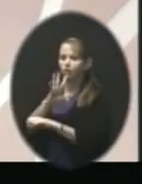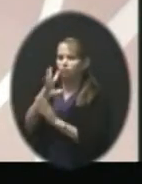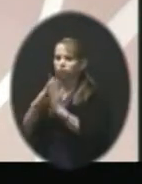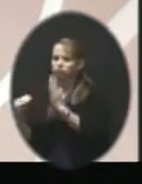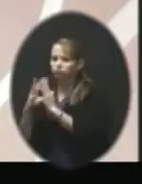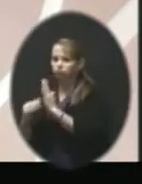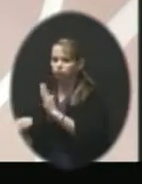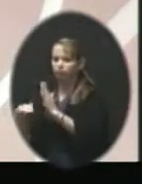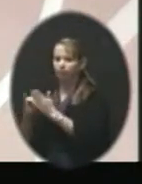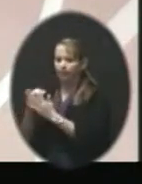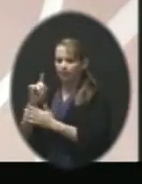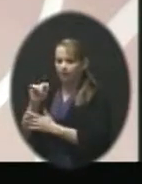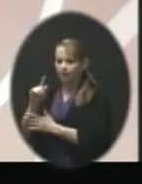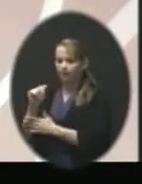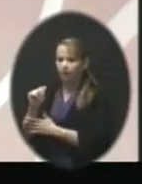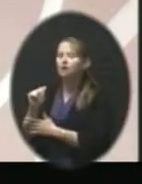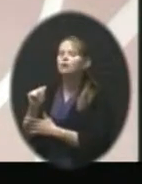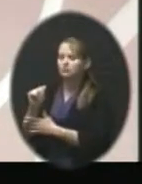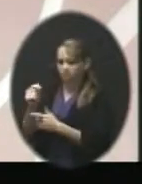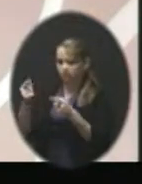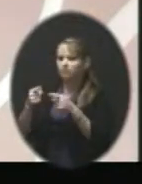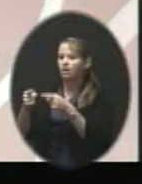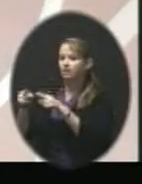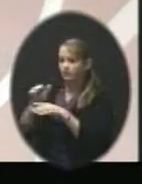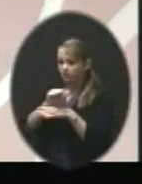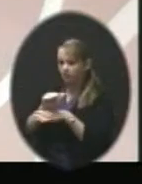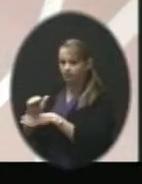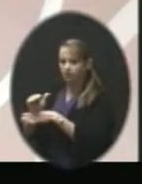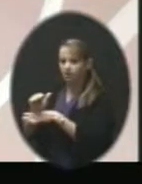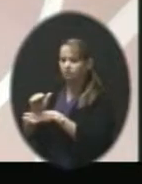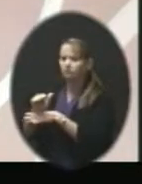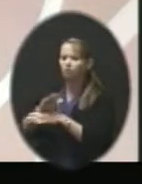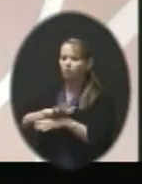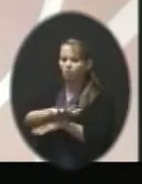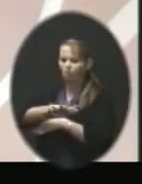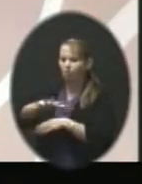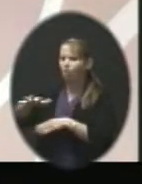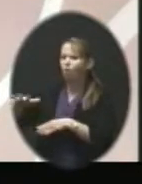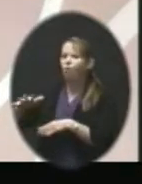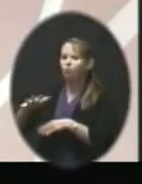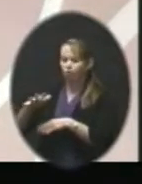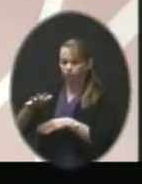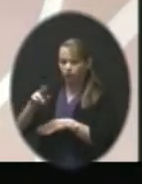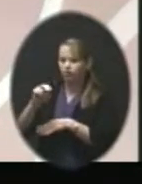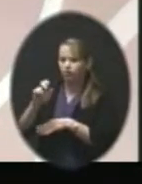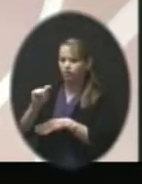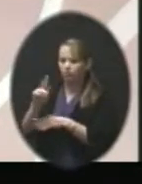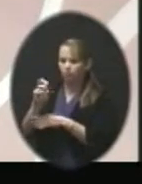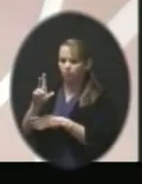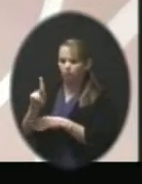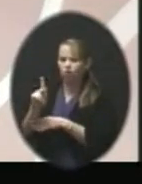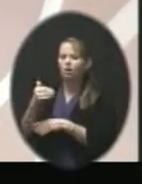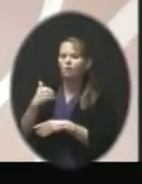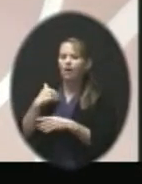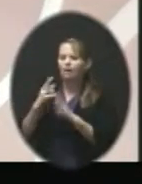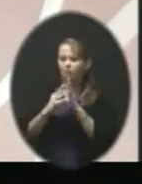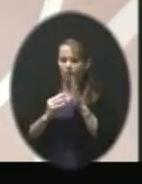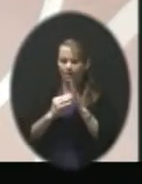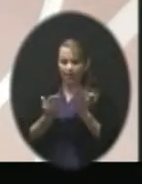nightly. And it goes across the network. There's a replication of that here and one across the